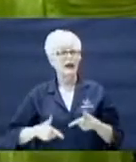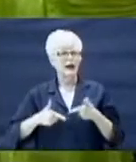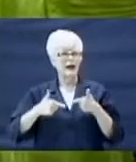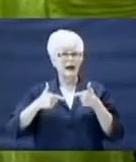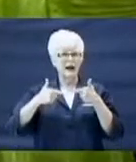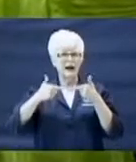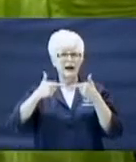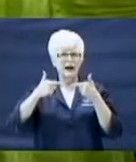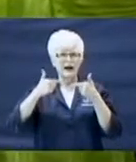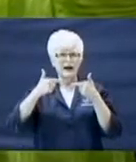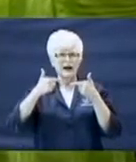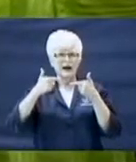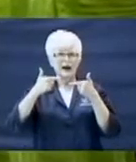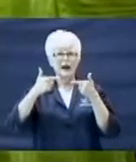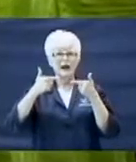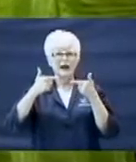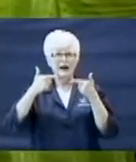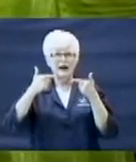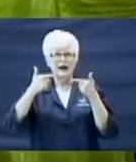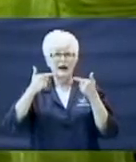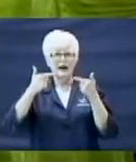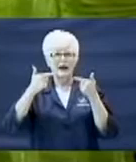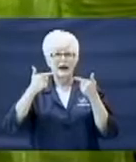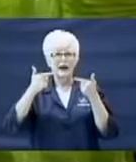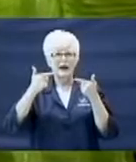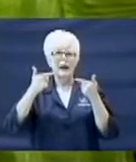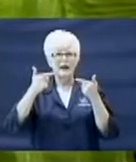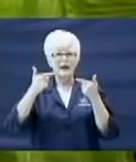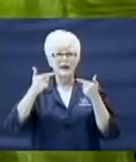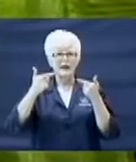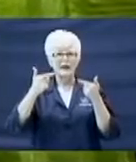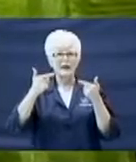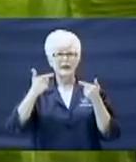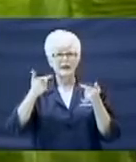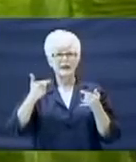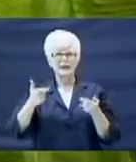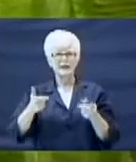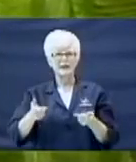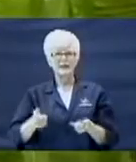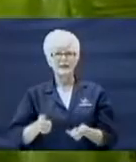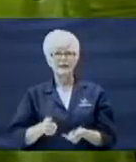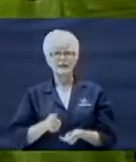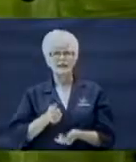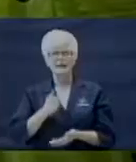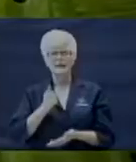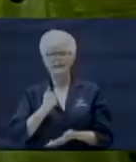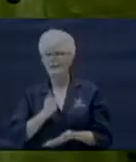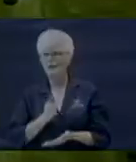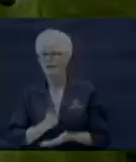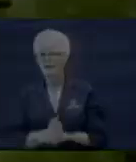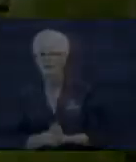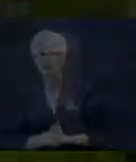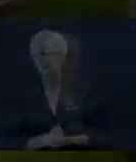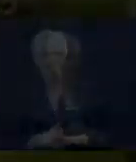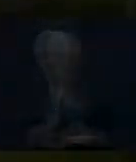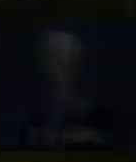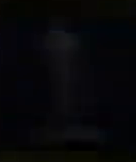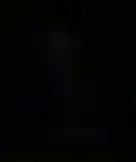away. All because Jesus didn't